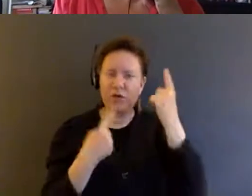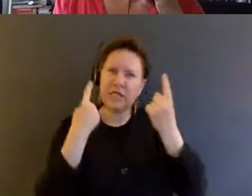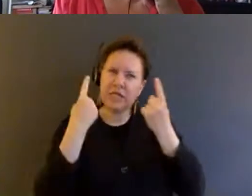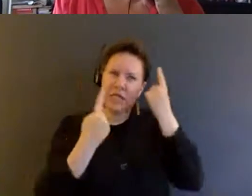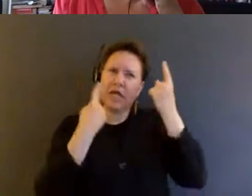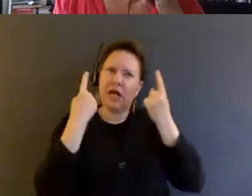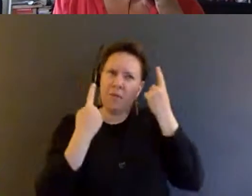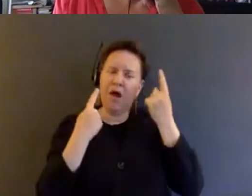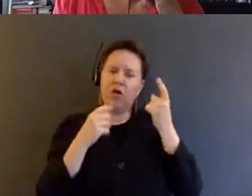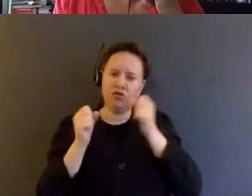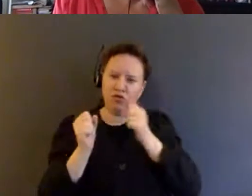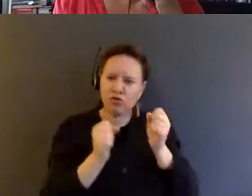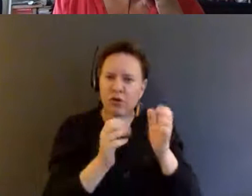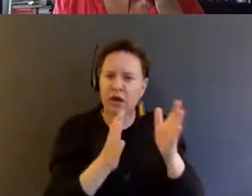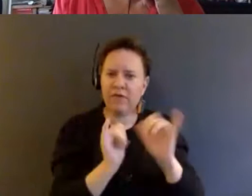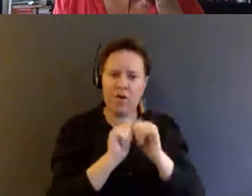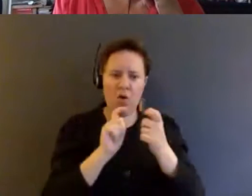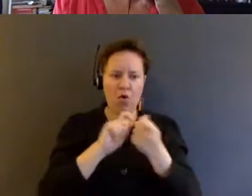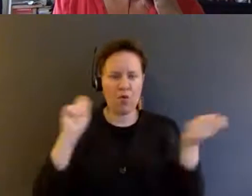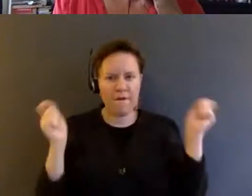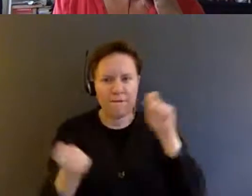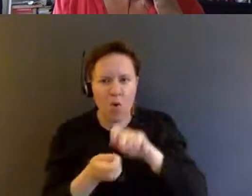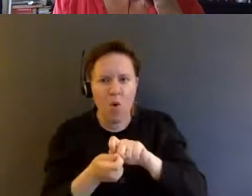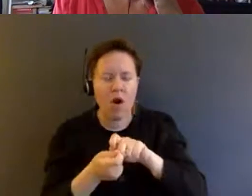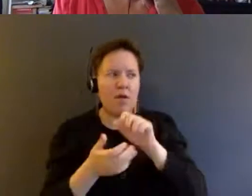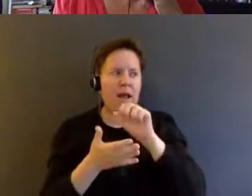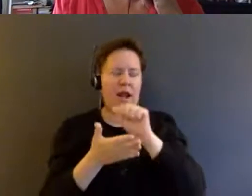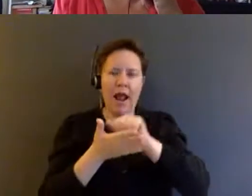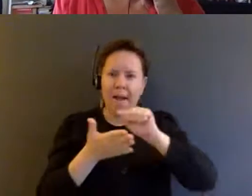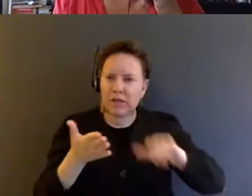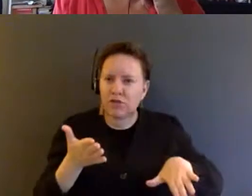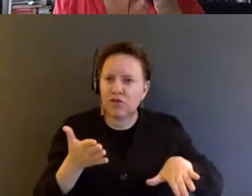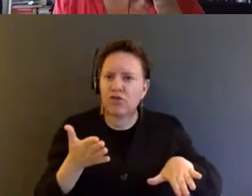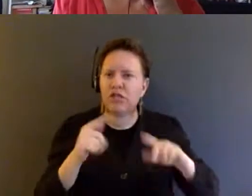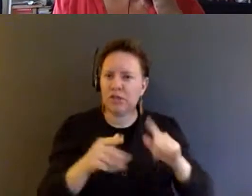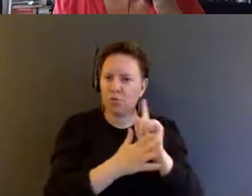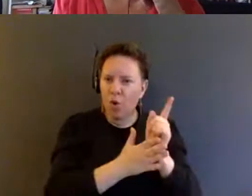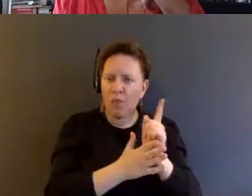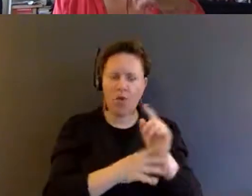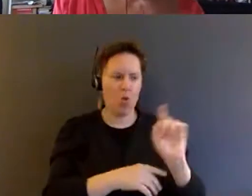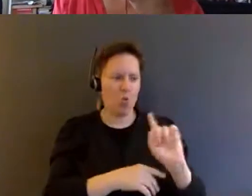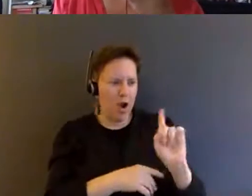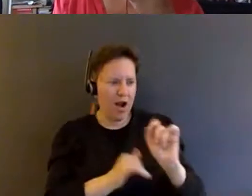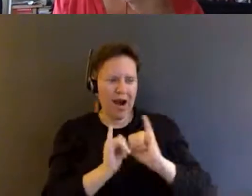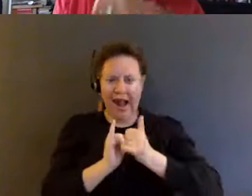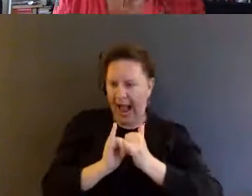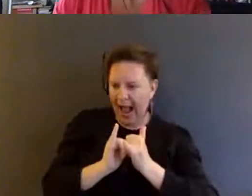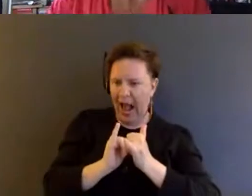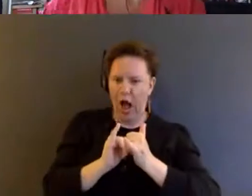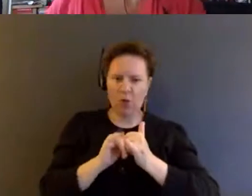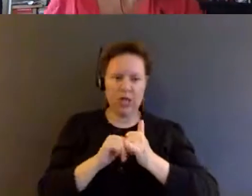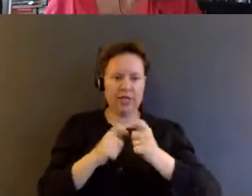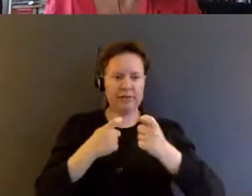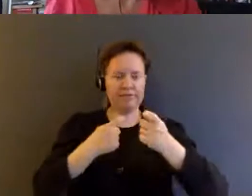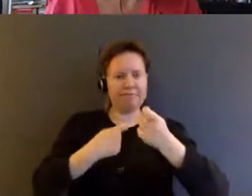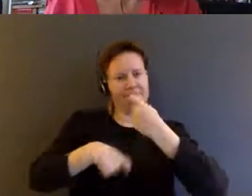strategies around sort of reform and abolition in this moment, where and how, you know, proxies for innocence erupt, I